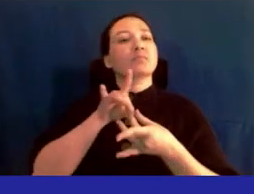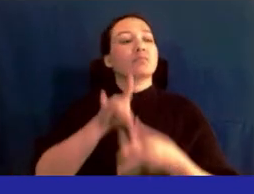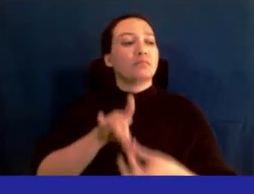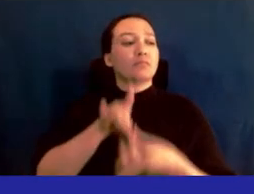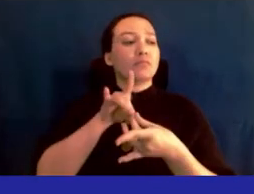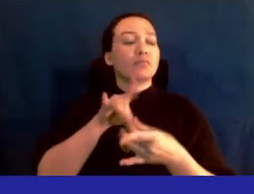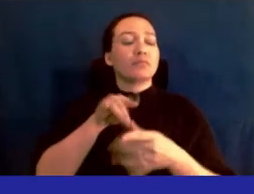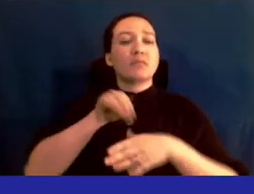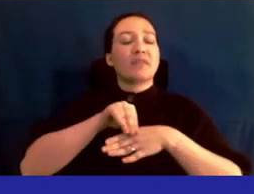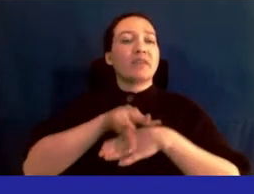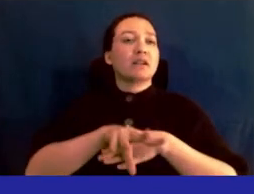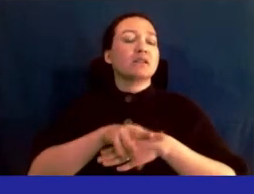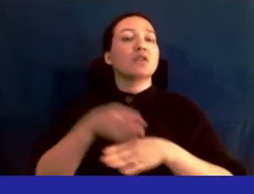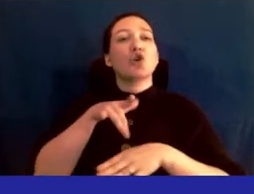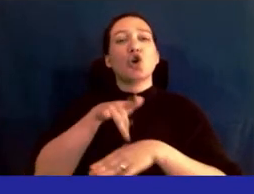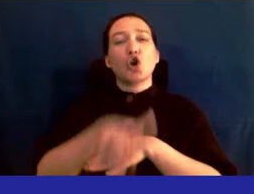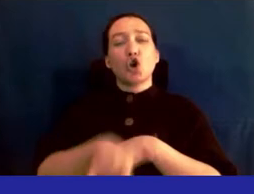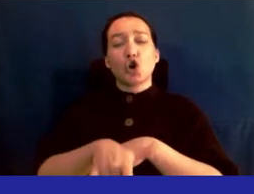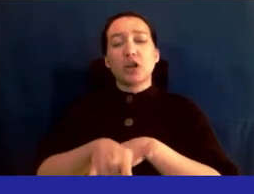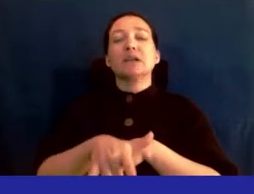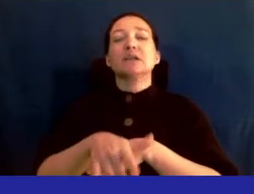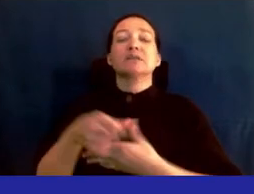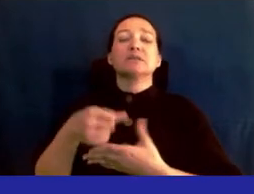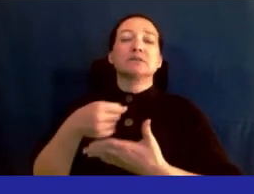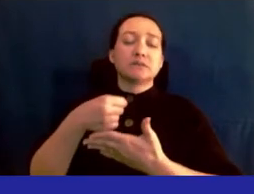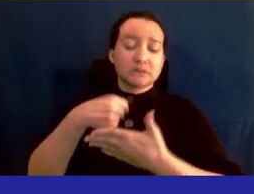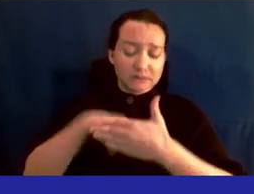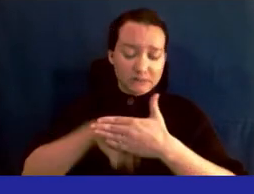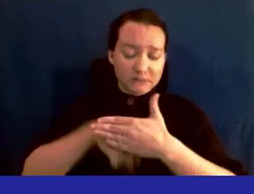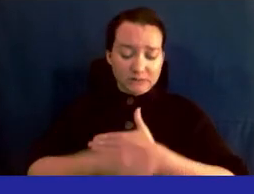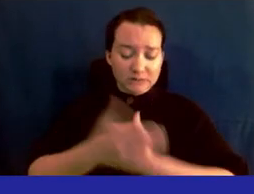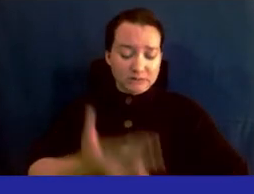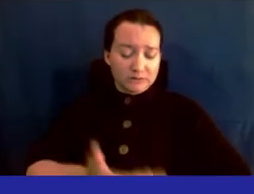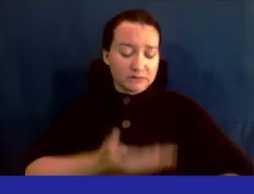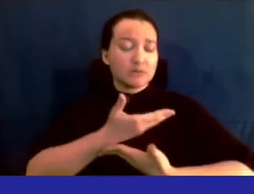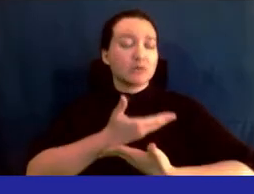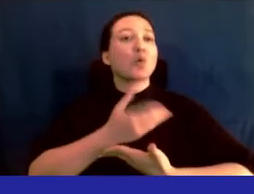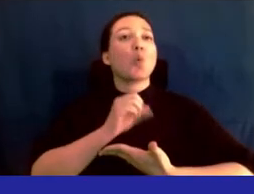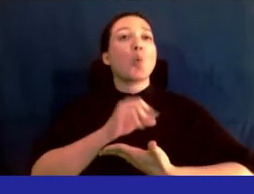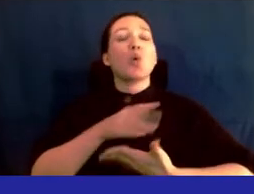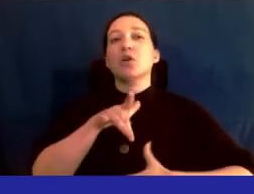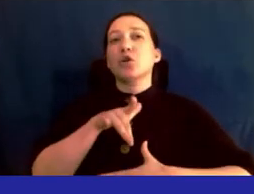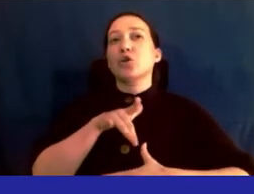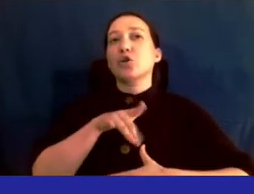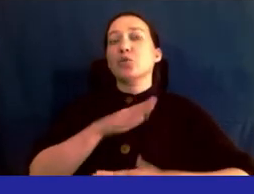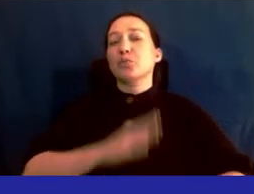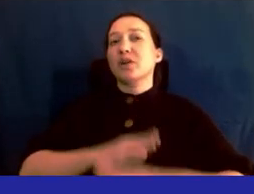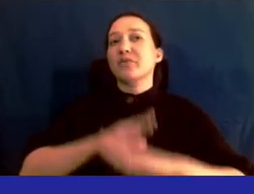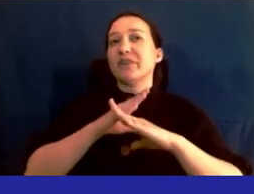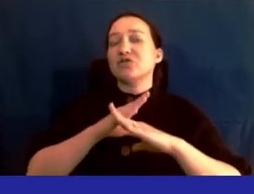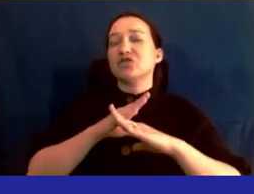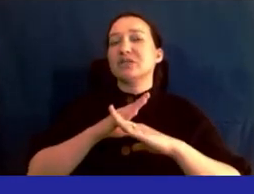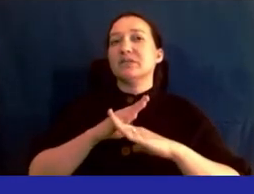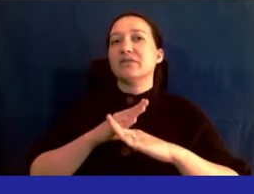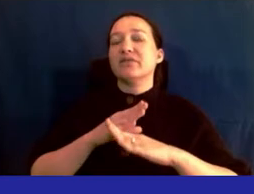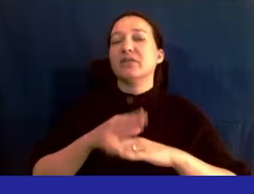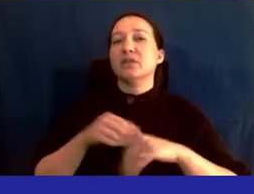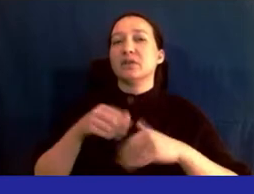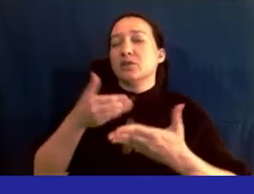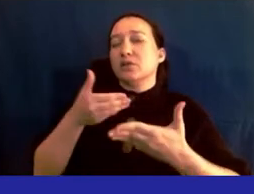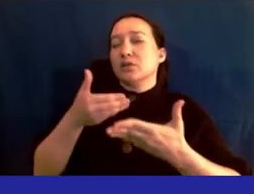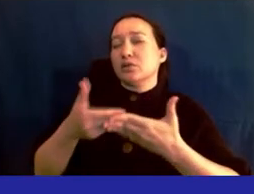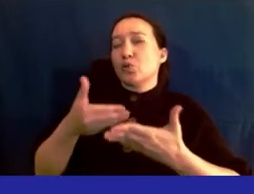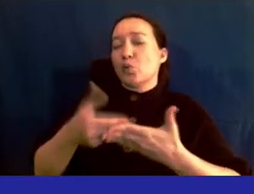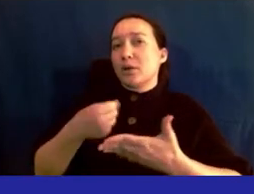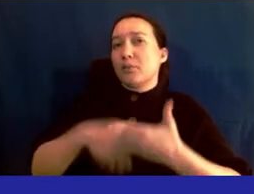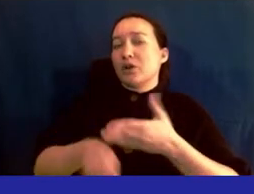or affecting the prematurity of the newborn or the prevention of neonatal mortality. The